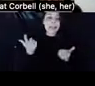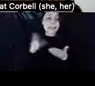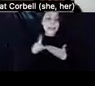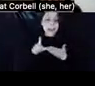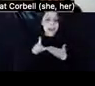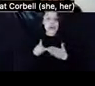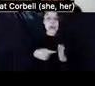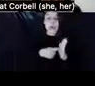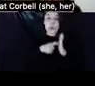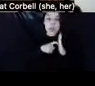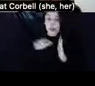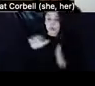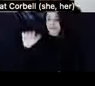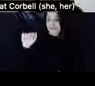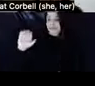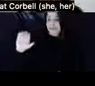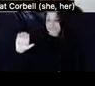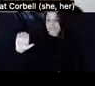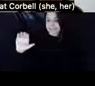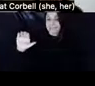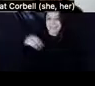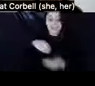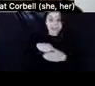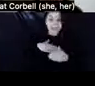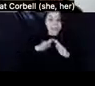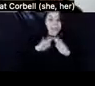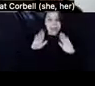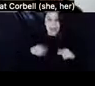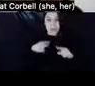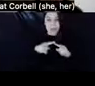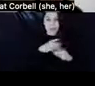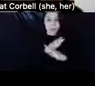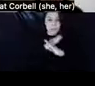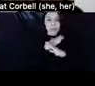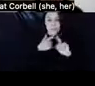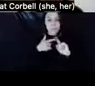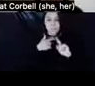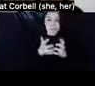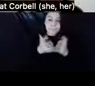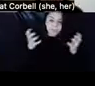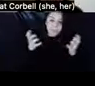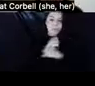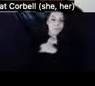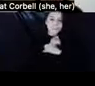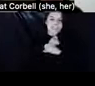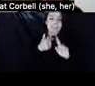conditioning in my home or, or I need to be protected from, um, too much heat exposure because of the medications that I'm taking.